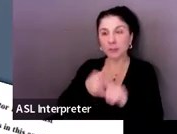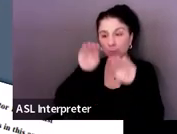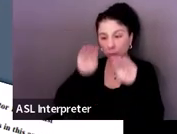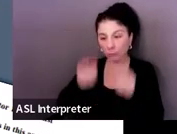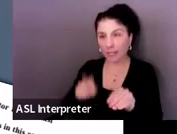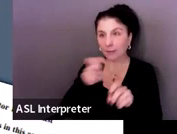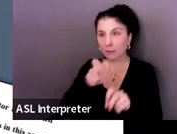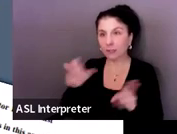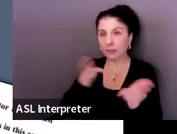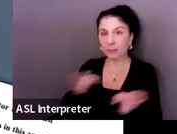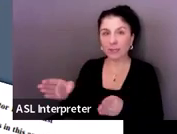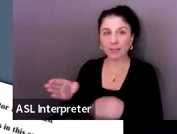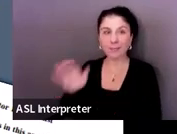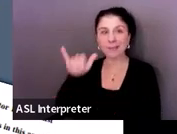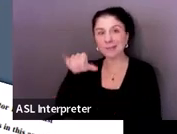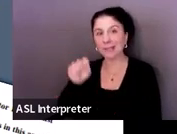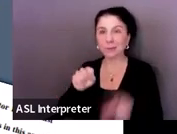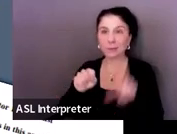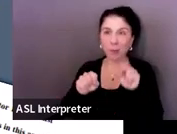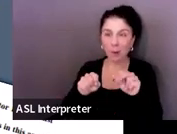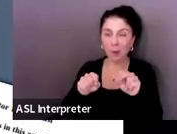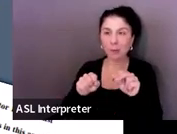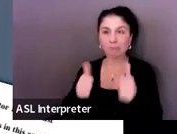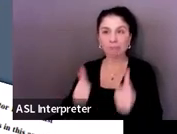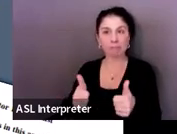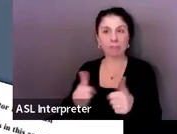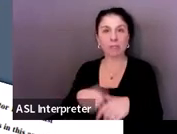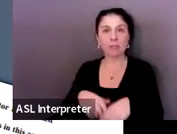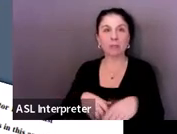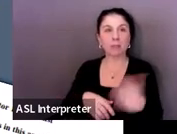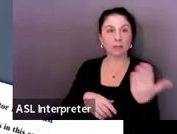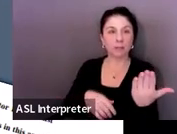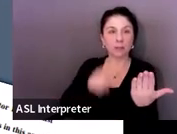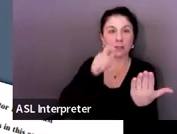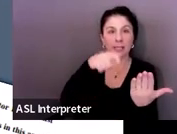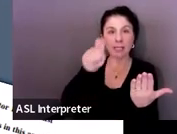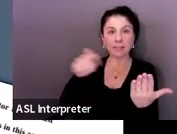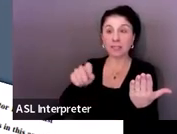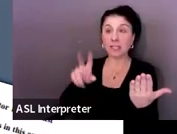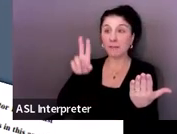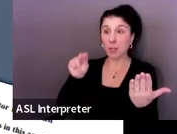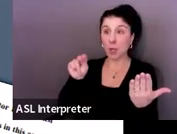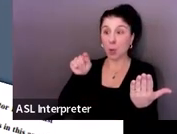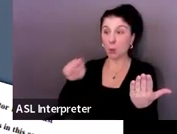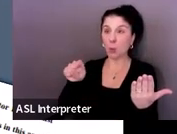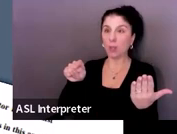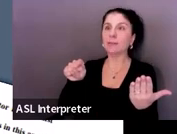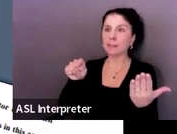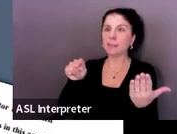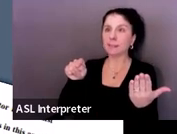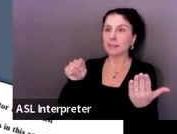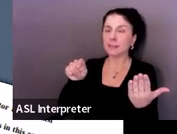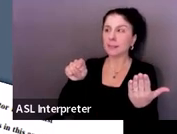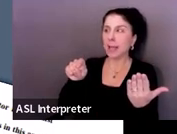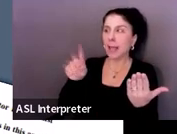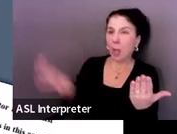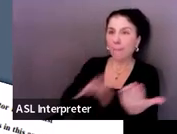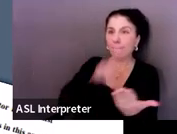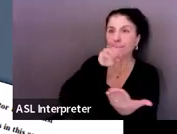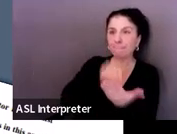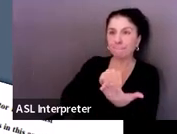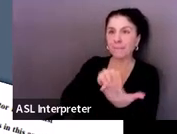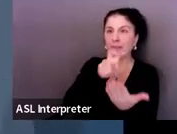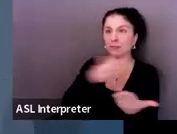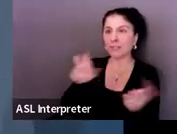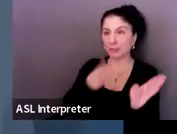it's in a yes, no format. And so if you have it, excellent. If not, then try to figure out how you can include that.